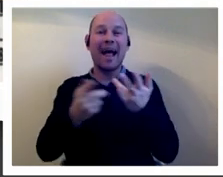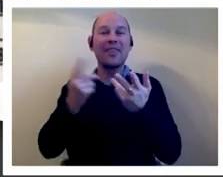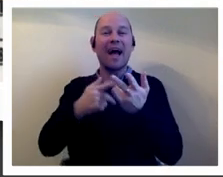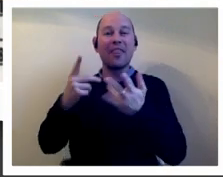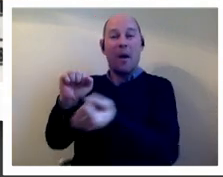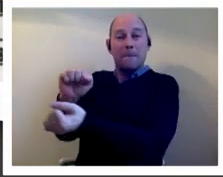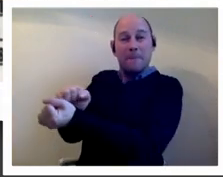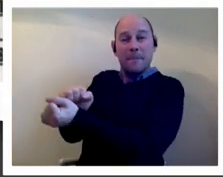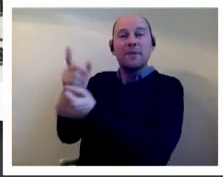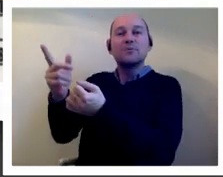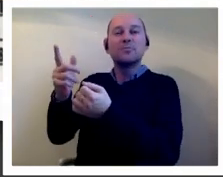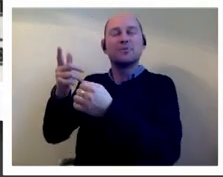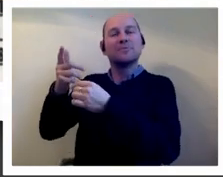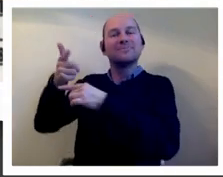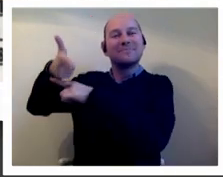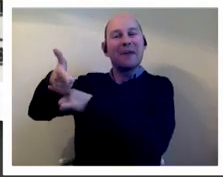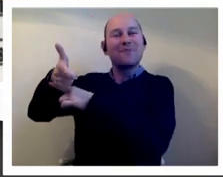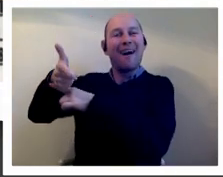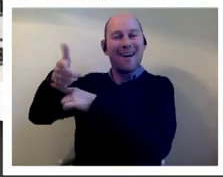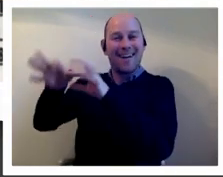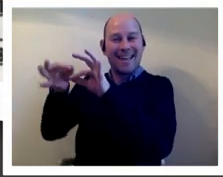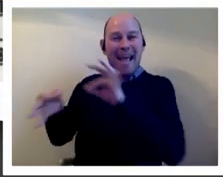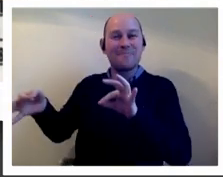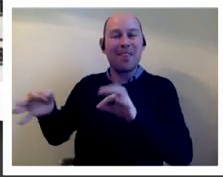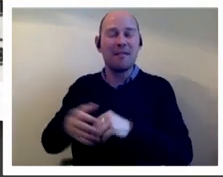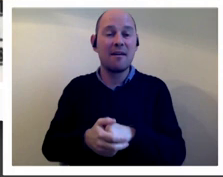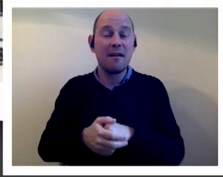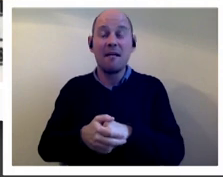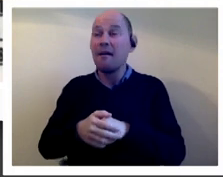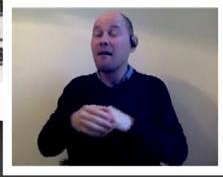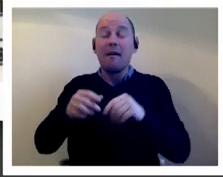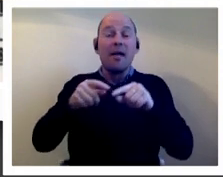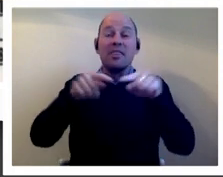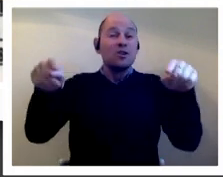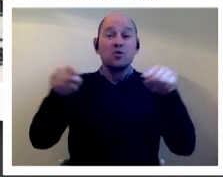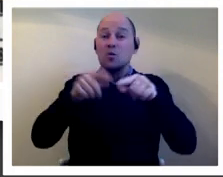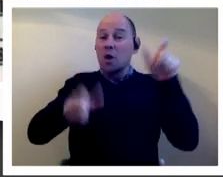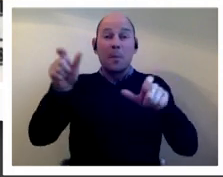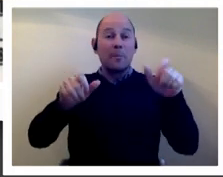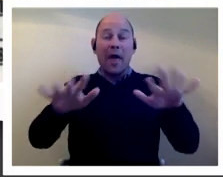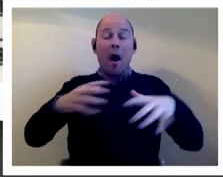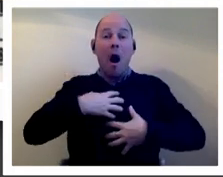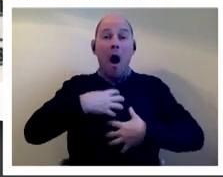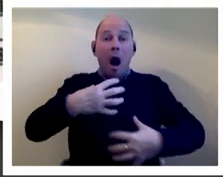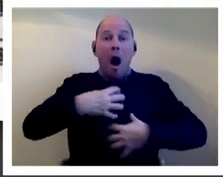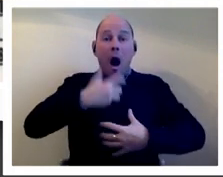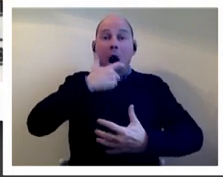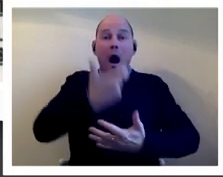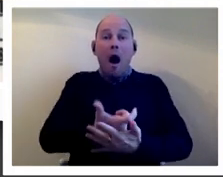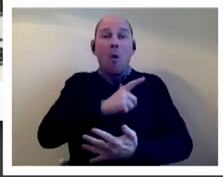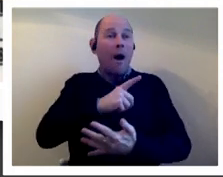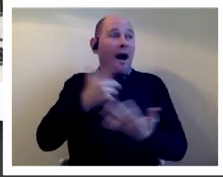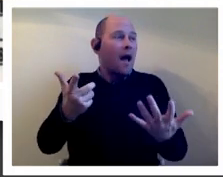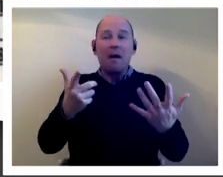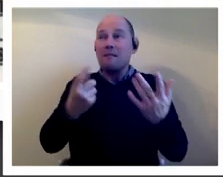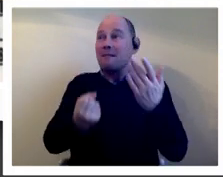cable now everybody in the studio was completely shocked this has never happened before but it was live television there was no going